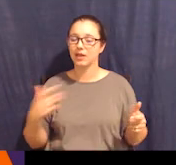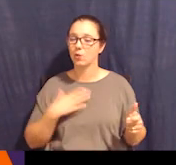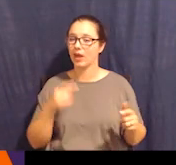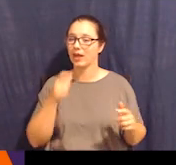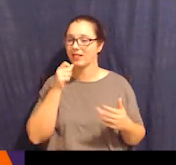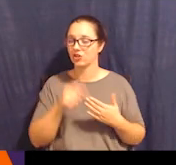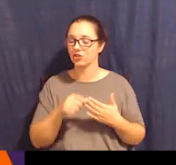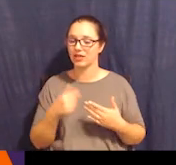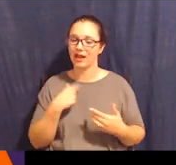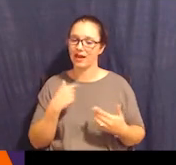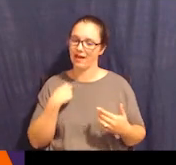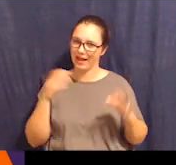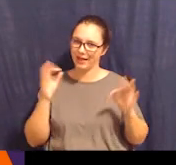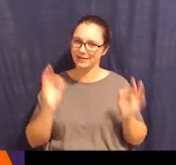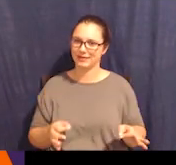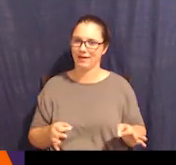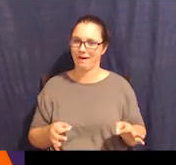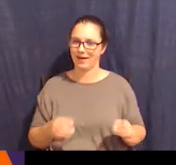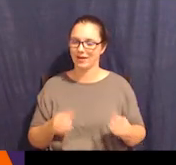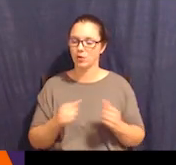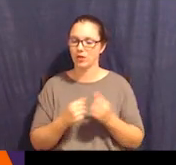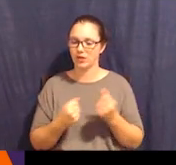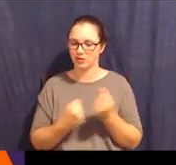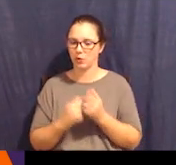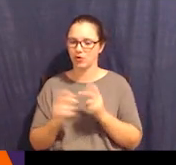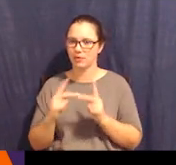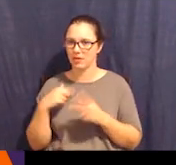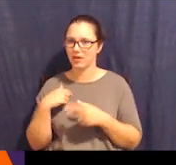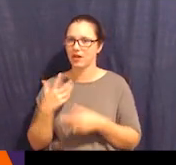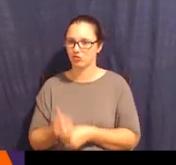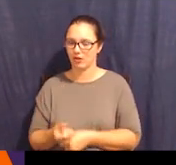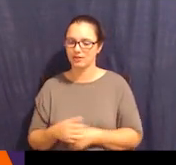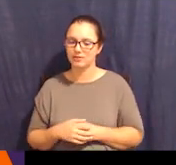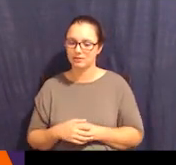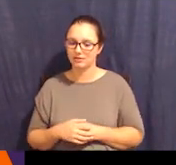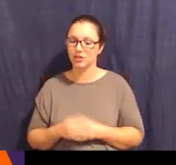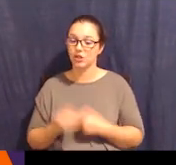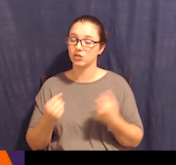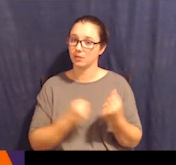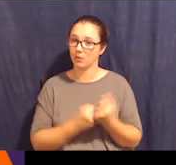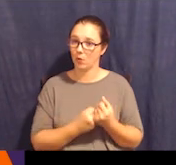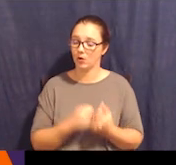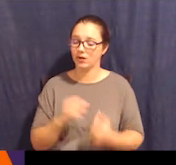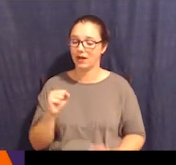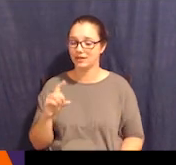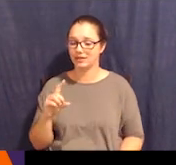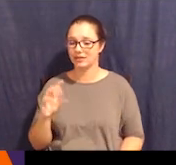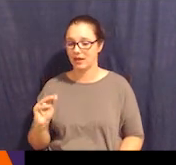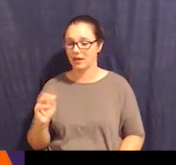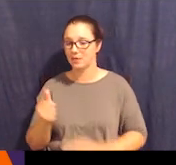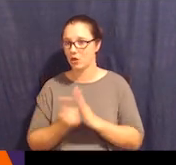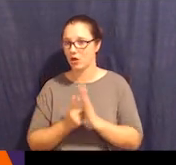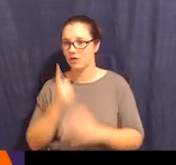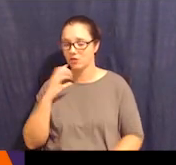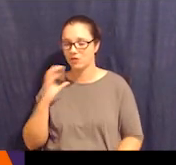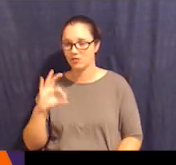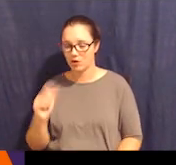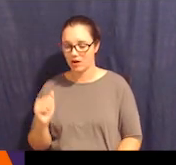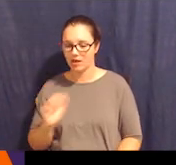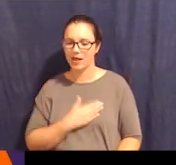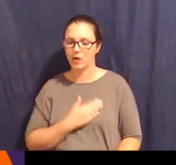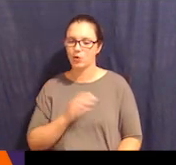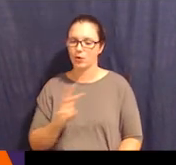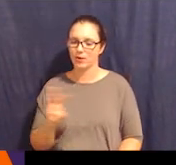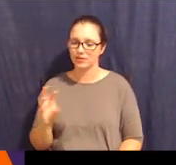trust, support and SDM law for Florida. And then our website, www.idecideflorida